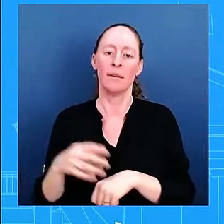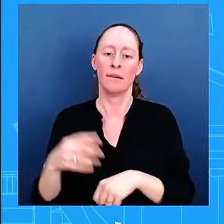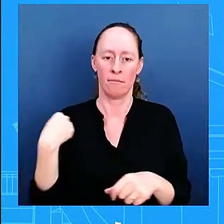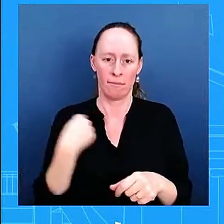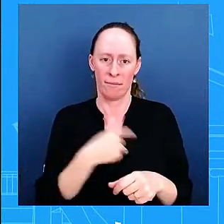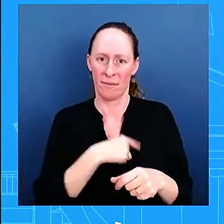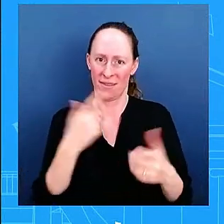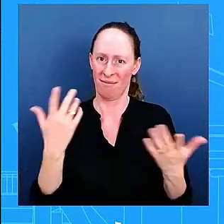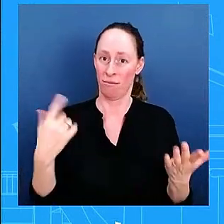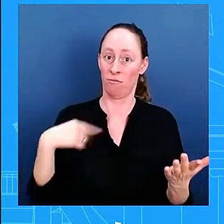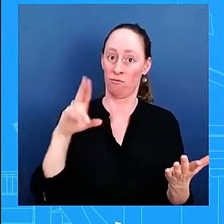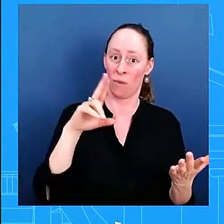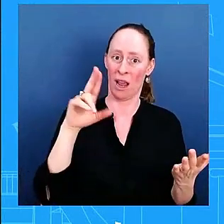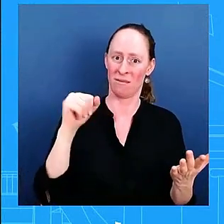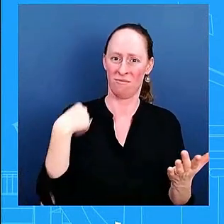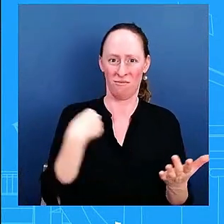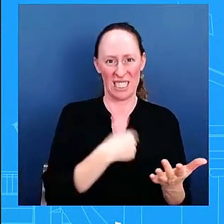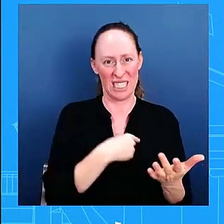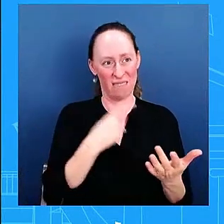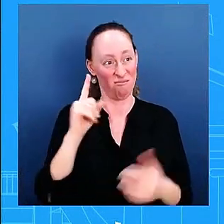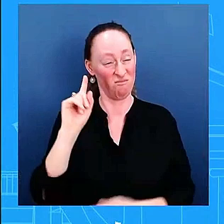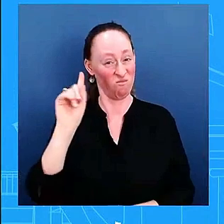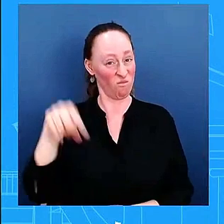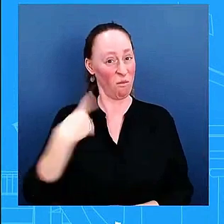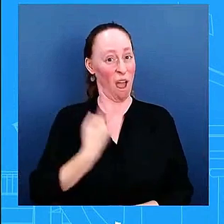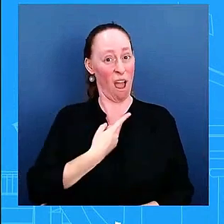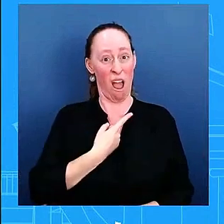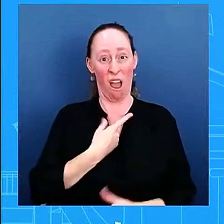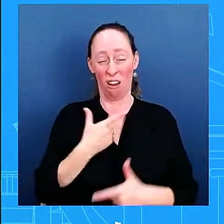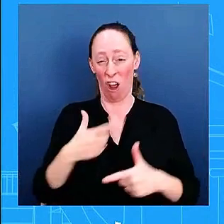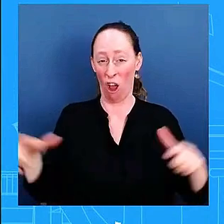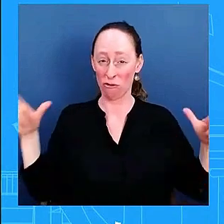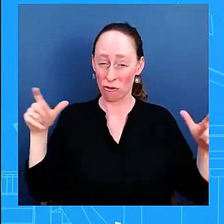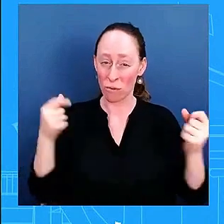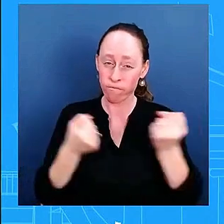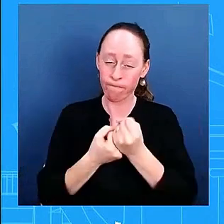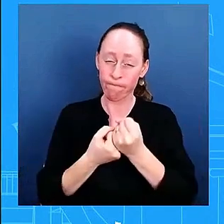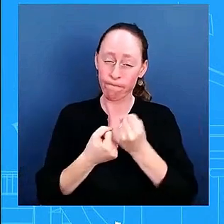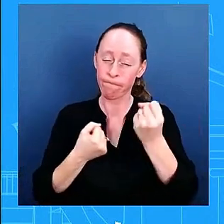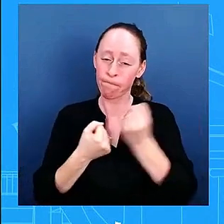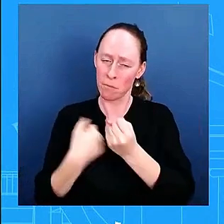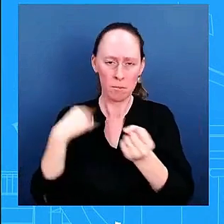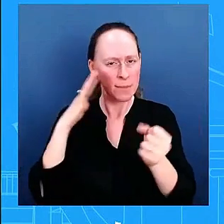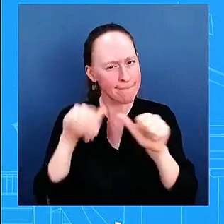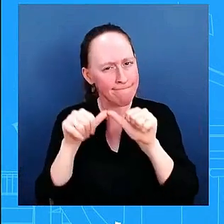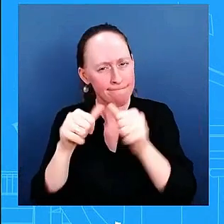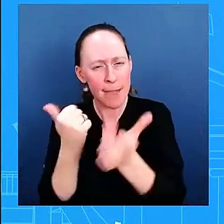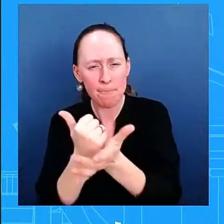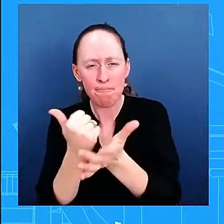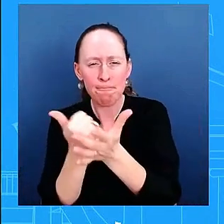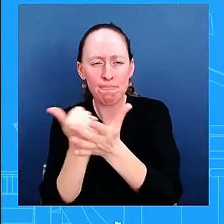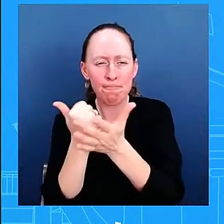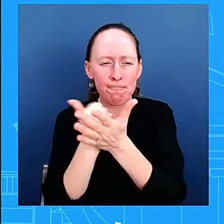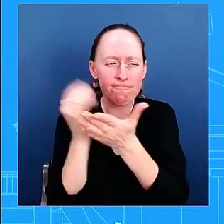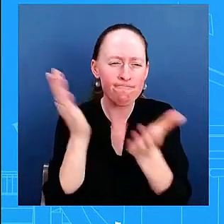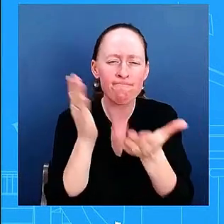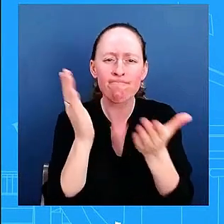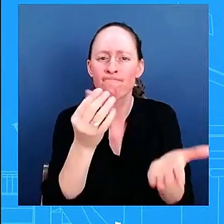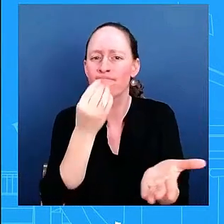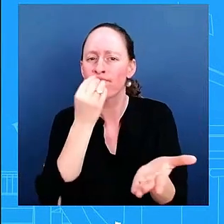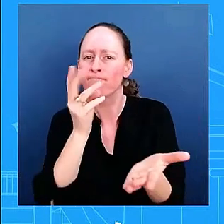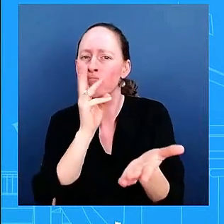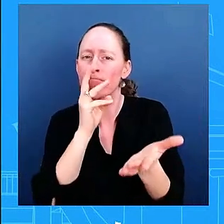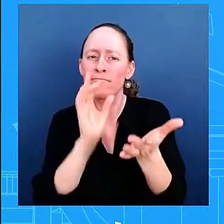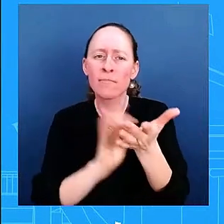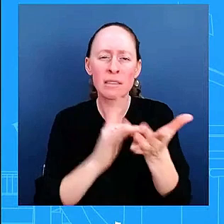humanitarian response in gaza and will continue to support all efforts to surge and safeguard assistance and enable its distribution into